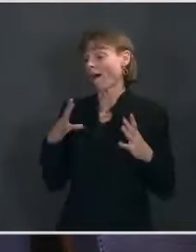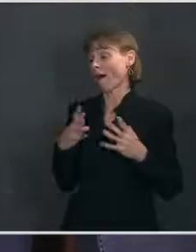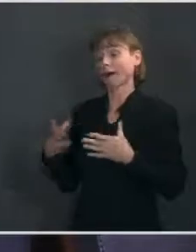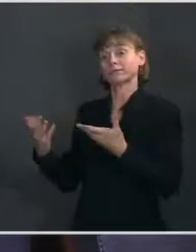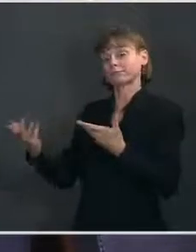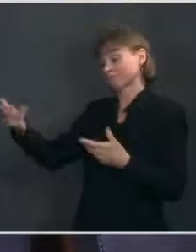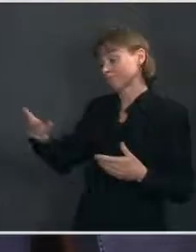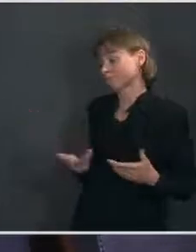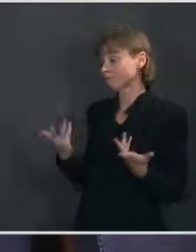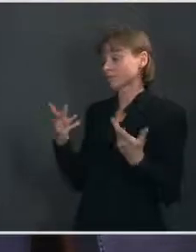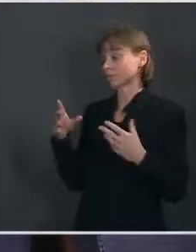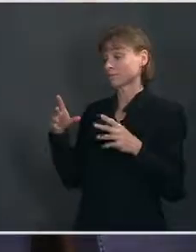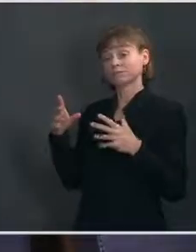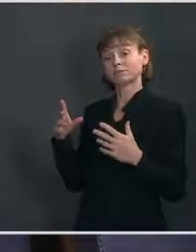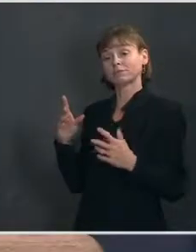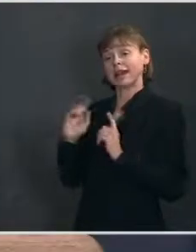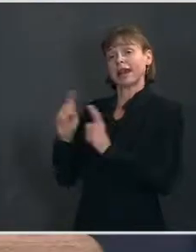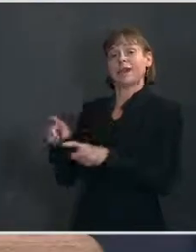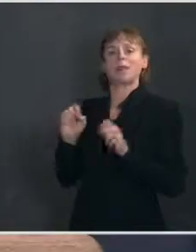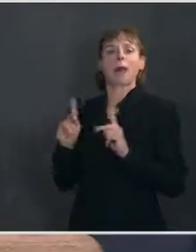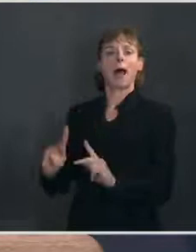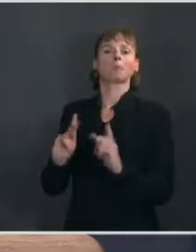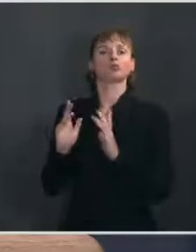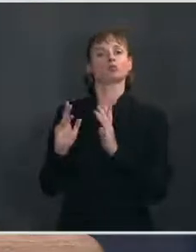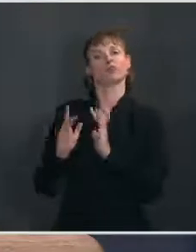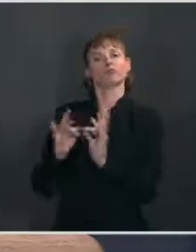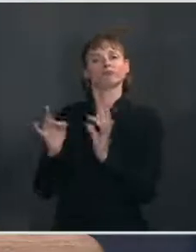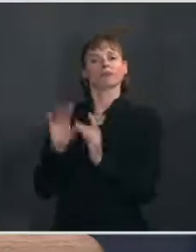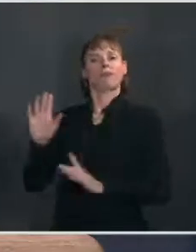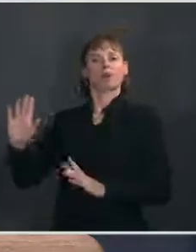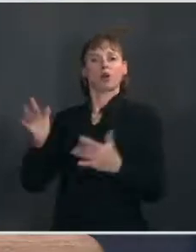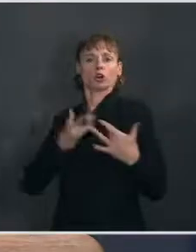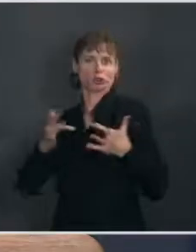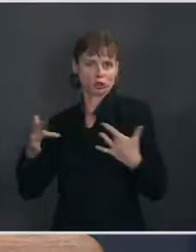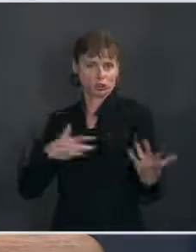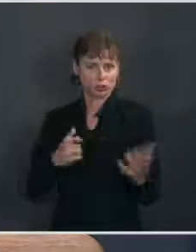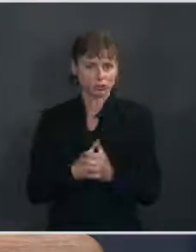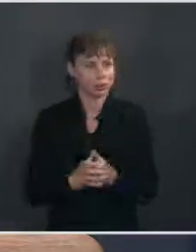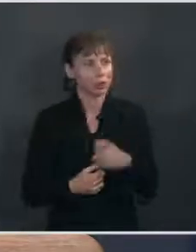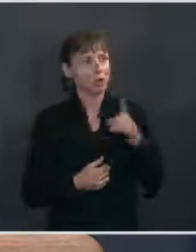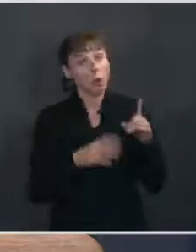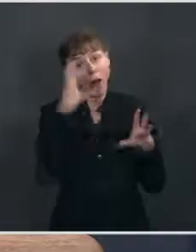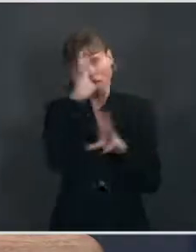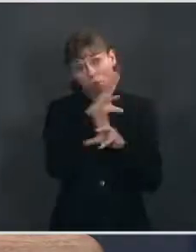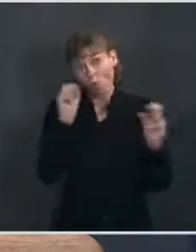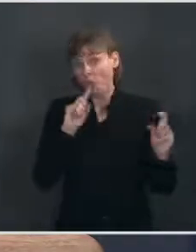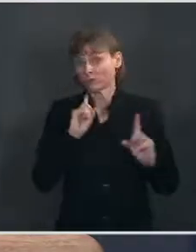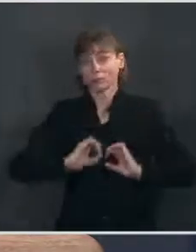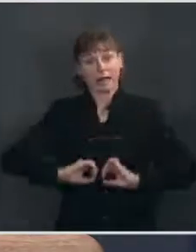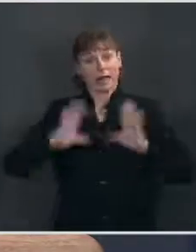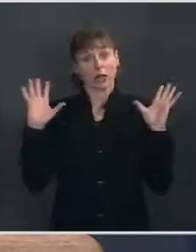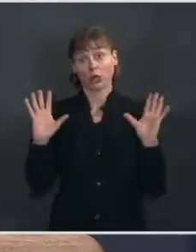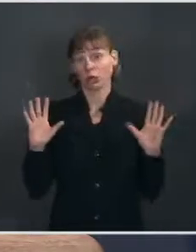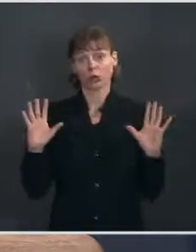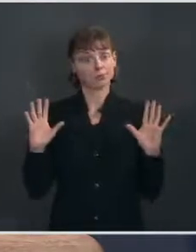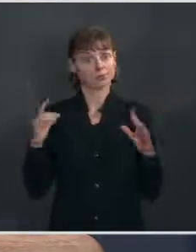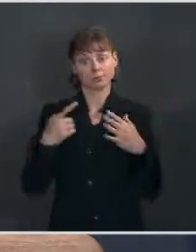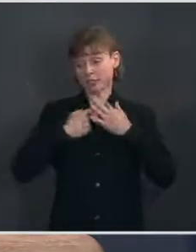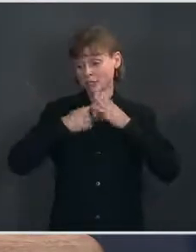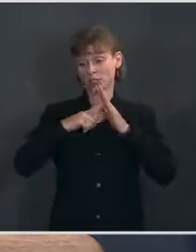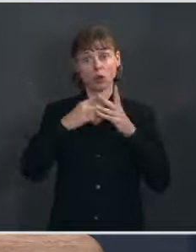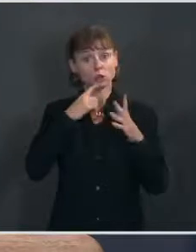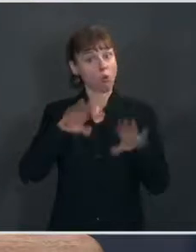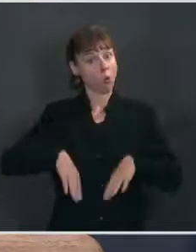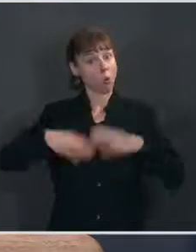to voice their concerns? Ms. Well, the President has been clear since long before he came into office that he's open to